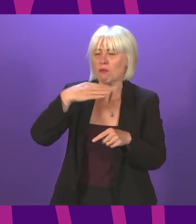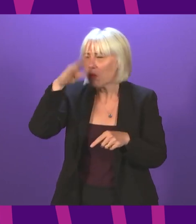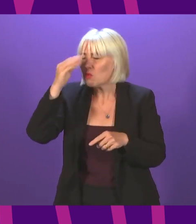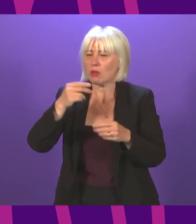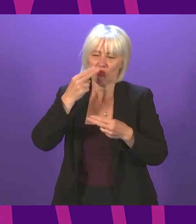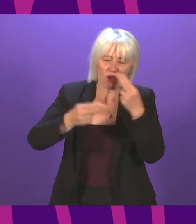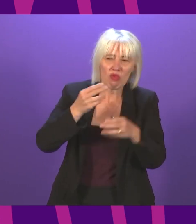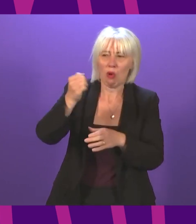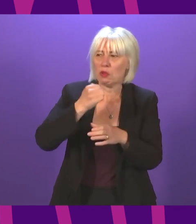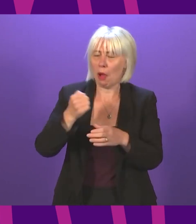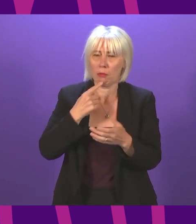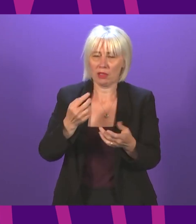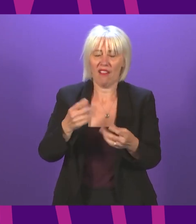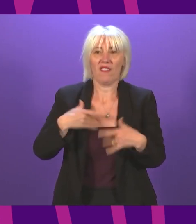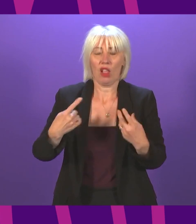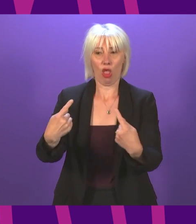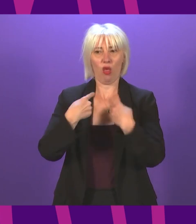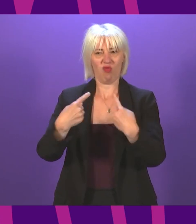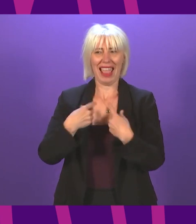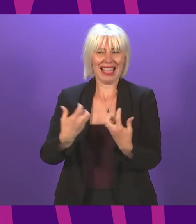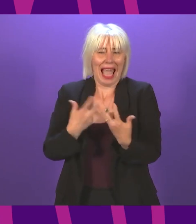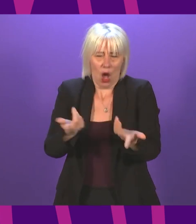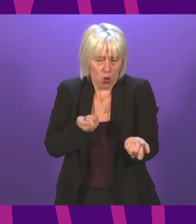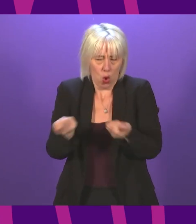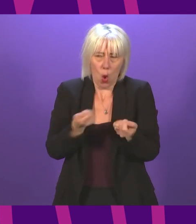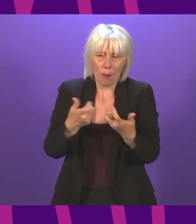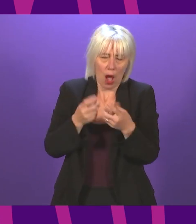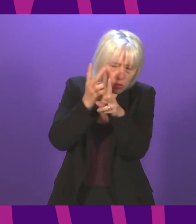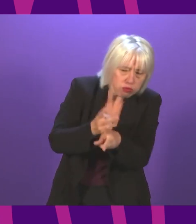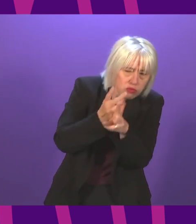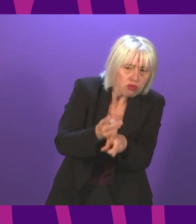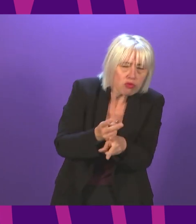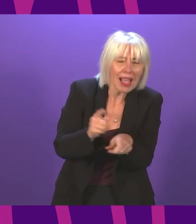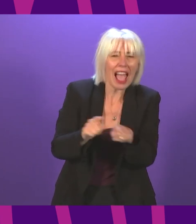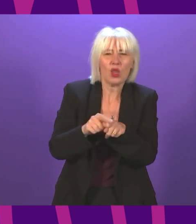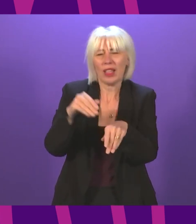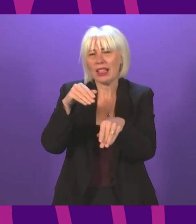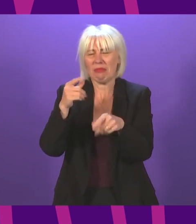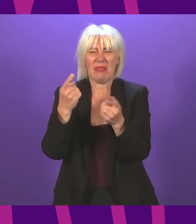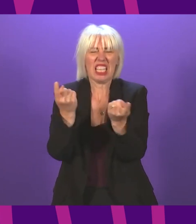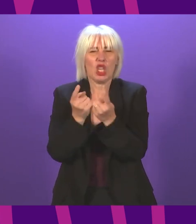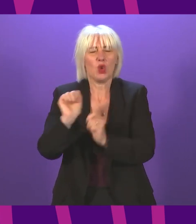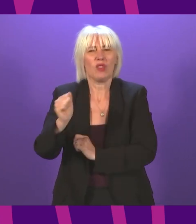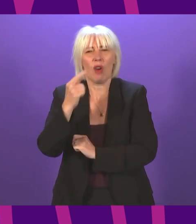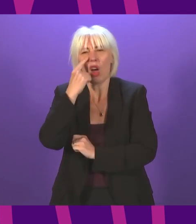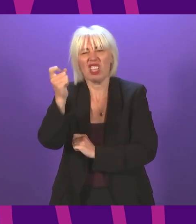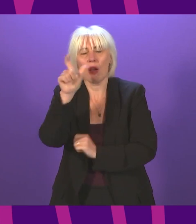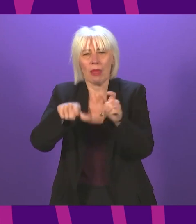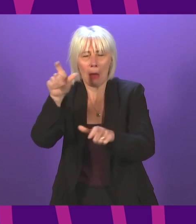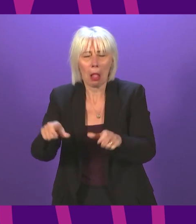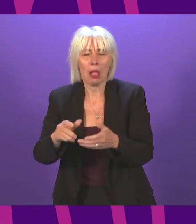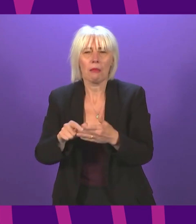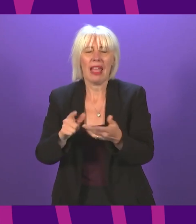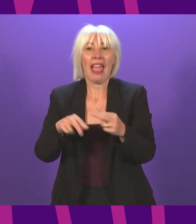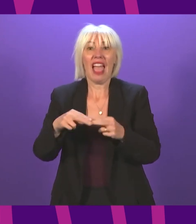have no idea how they will police it. It's unclear what this means for young people. And will I need a vaccine passport to join a